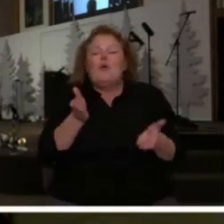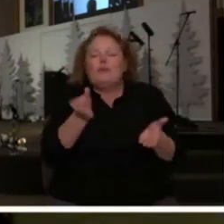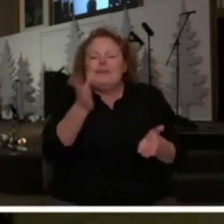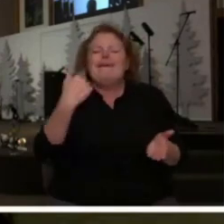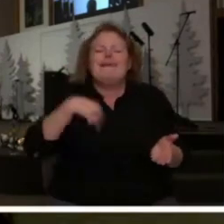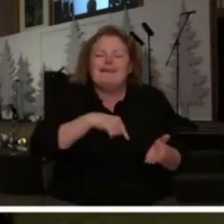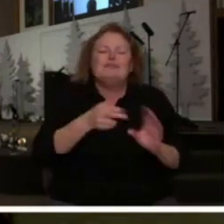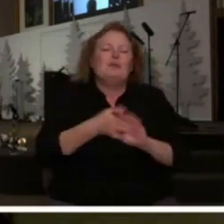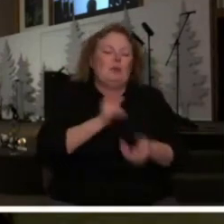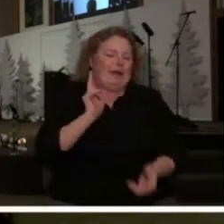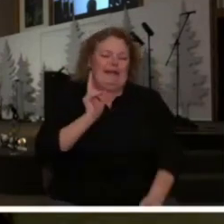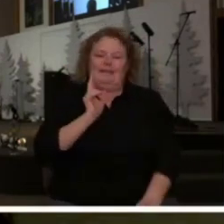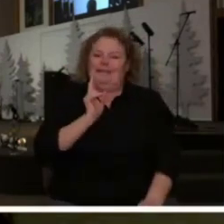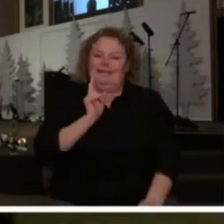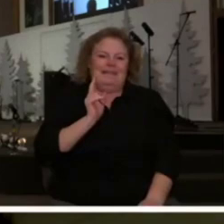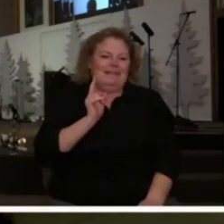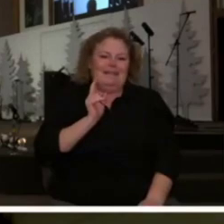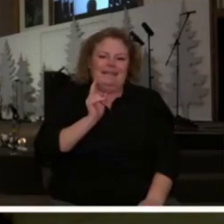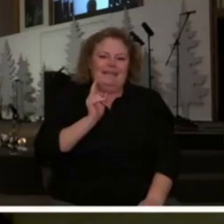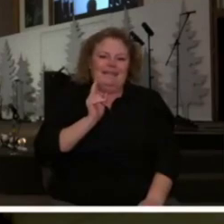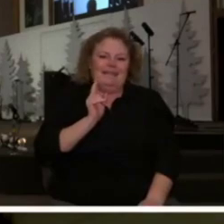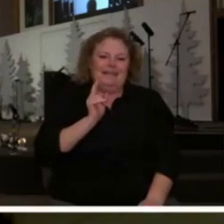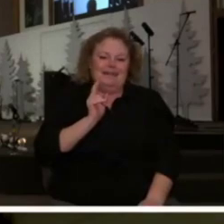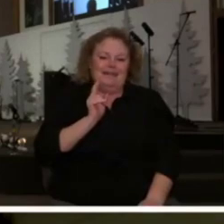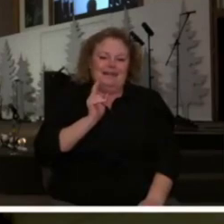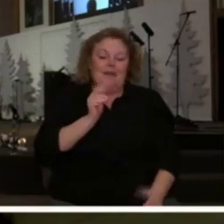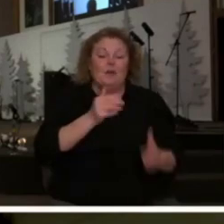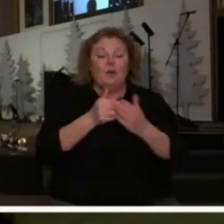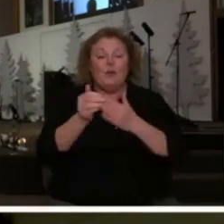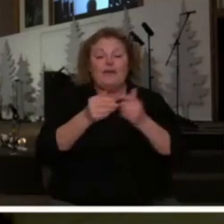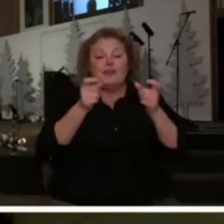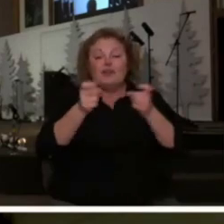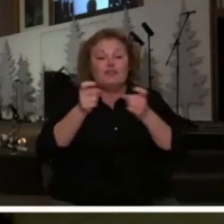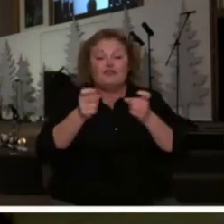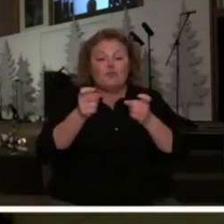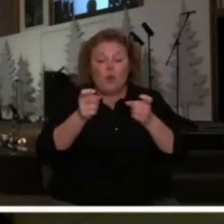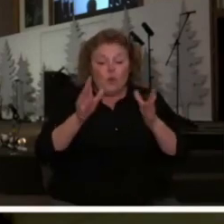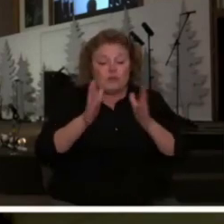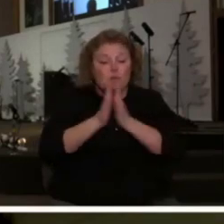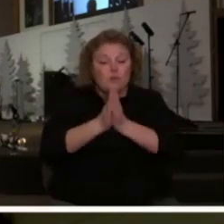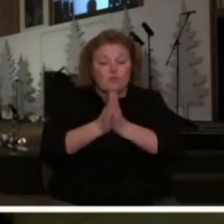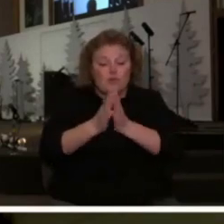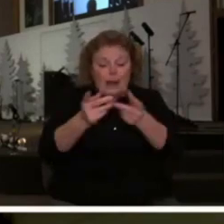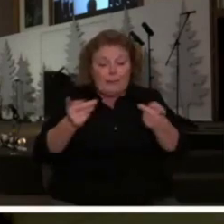because whoever controls the altar controls the out girl